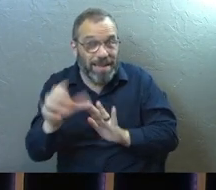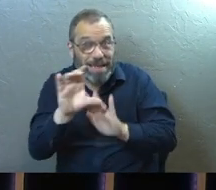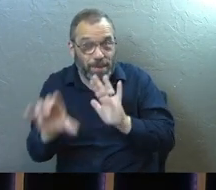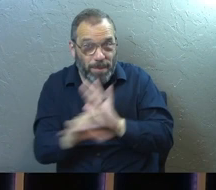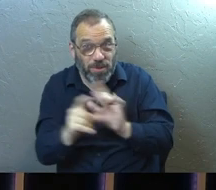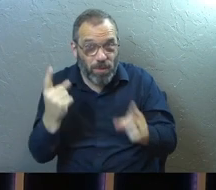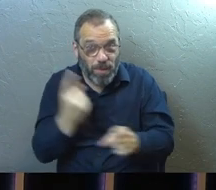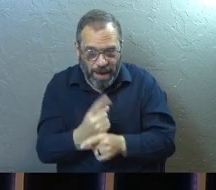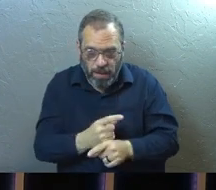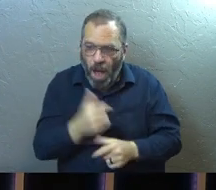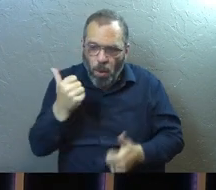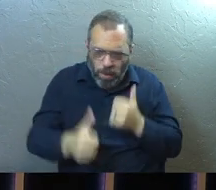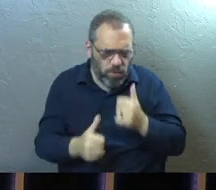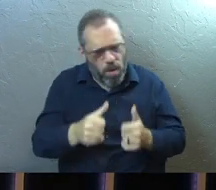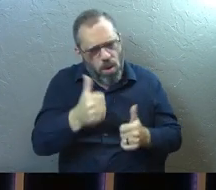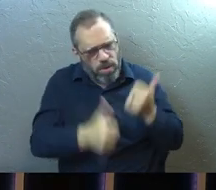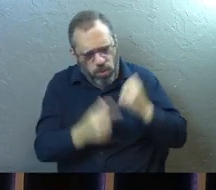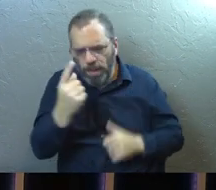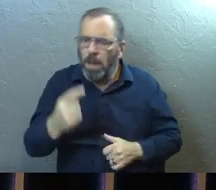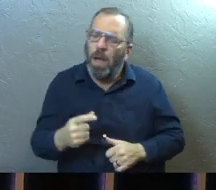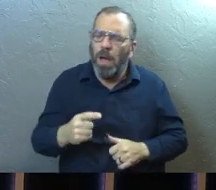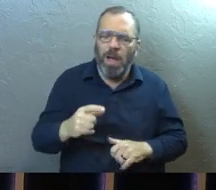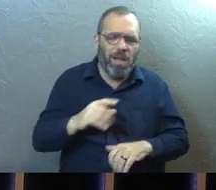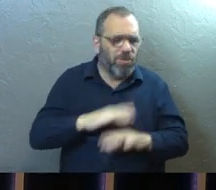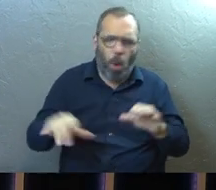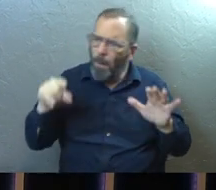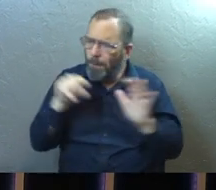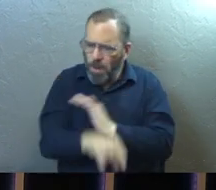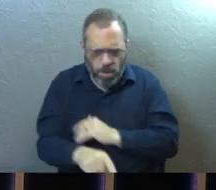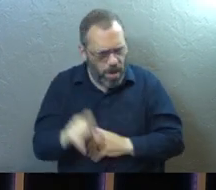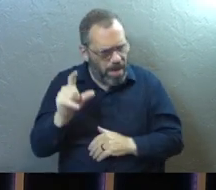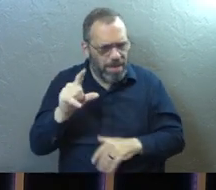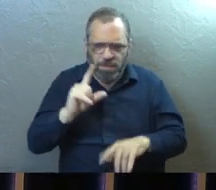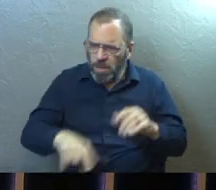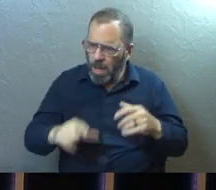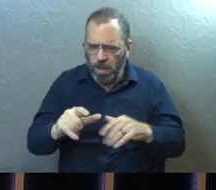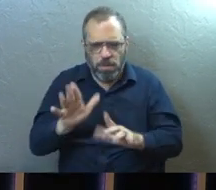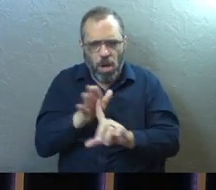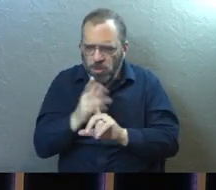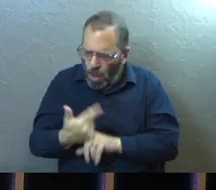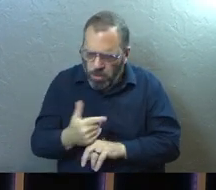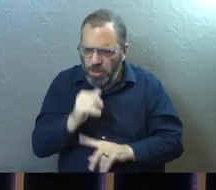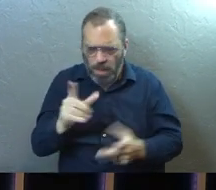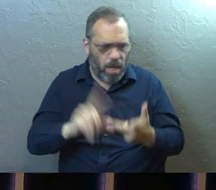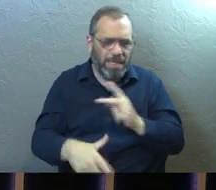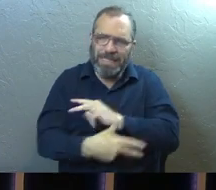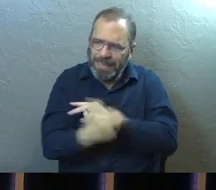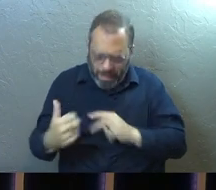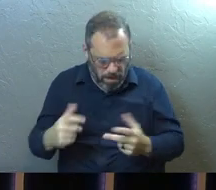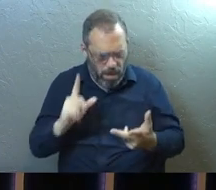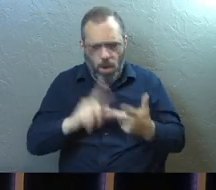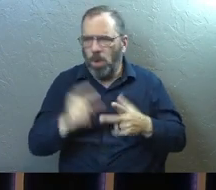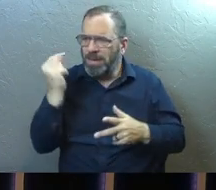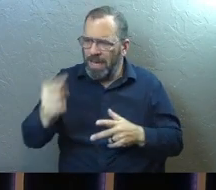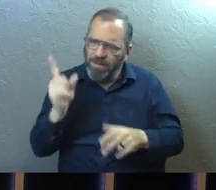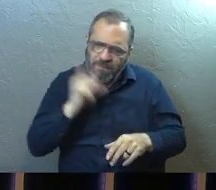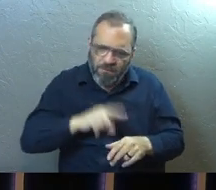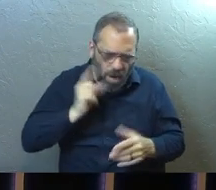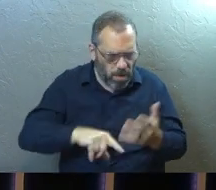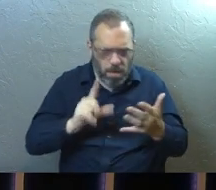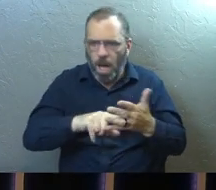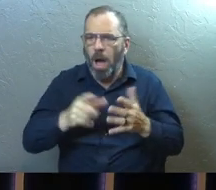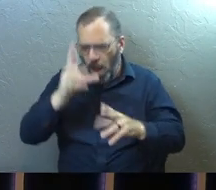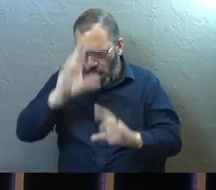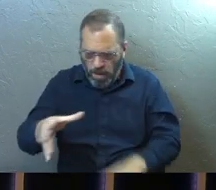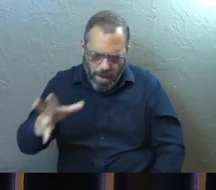commandments, right? Which ones, the man asked. Jesus replied, don't murder. You must not commit adultery. You must not steal. Must not testify falsely.